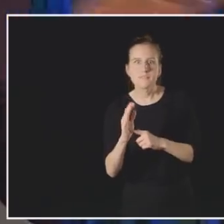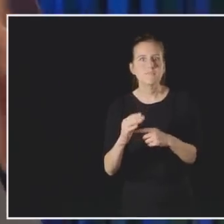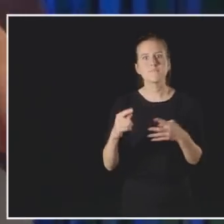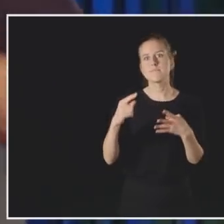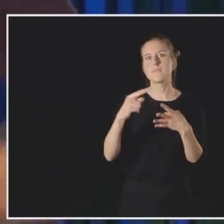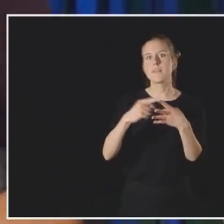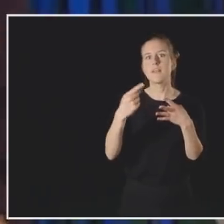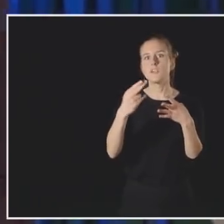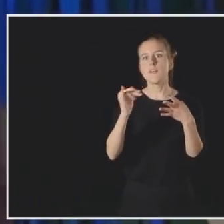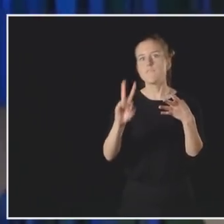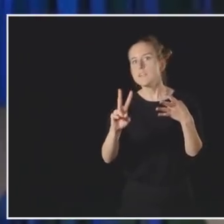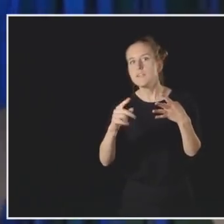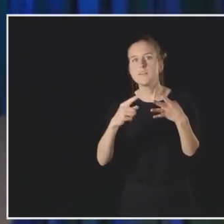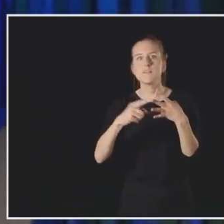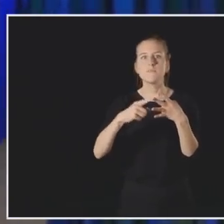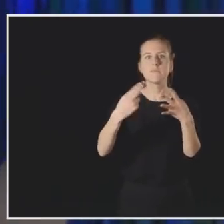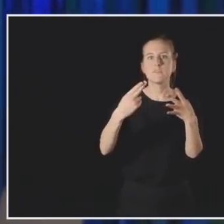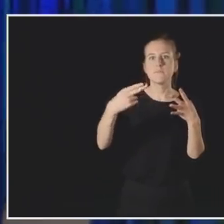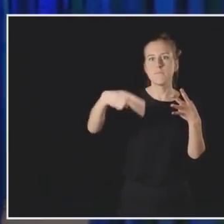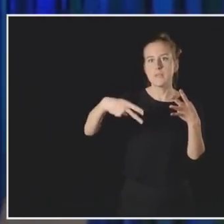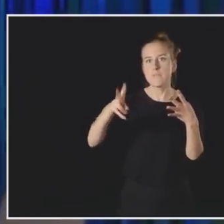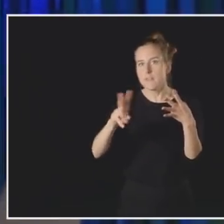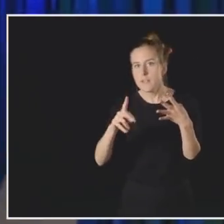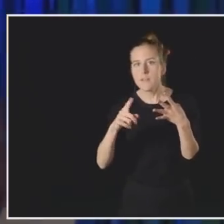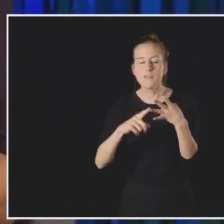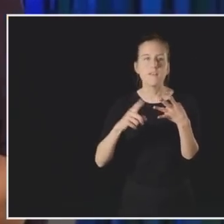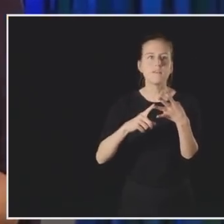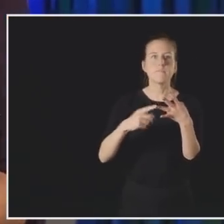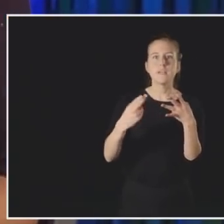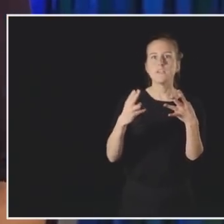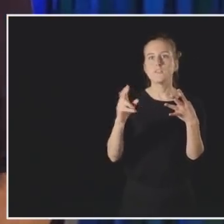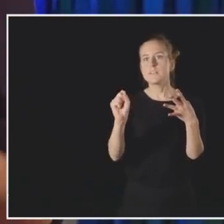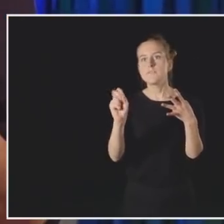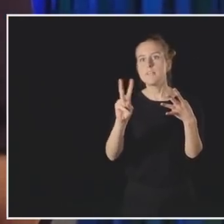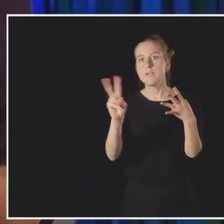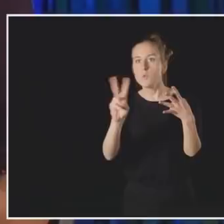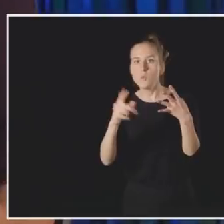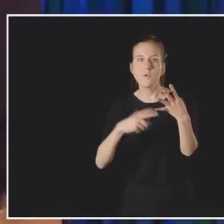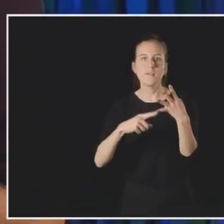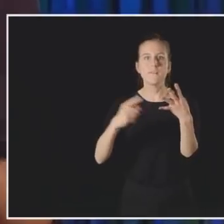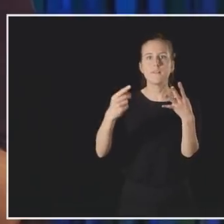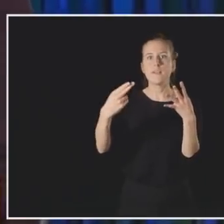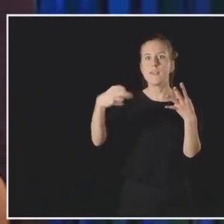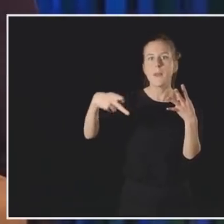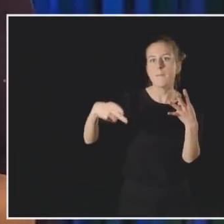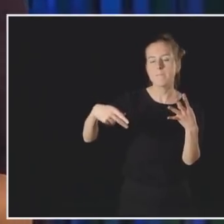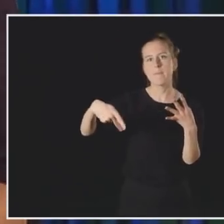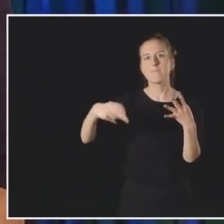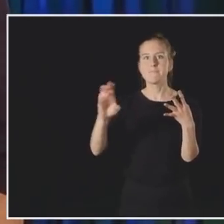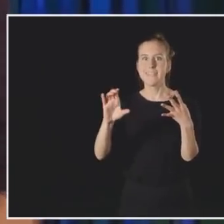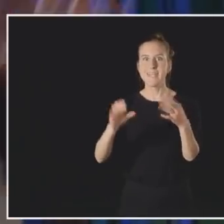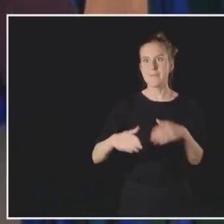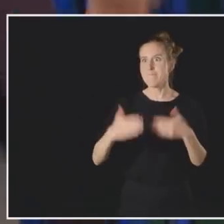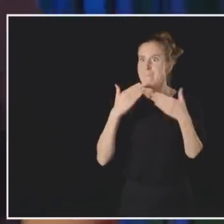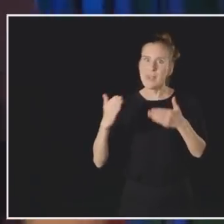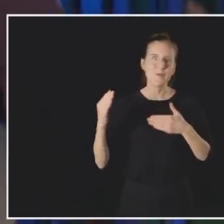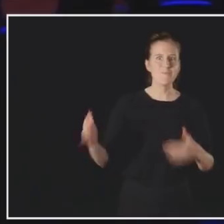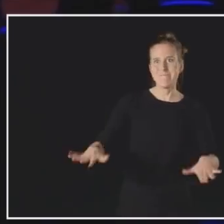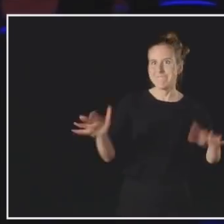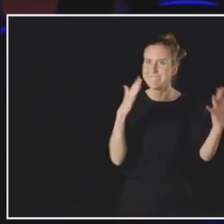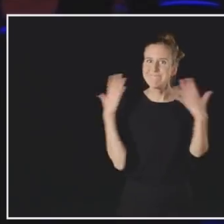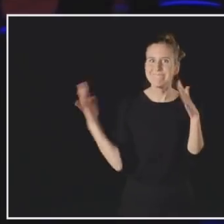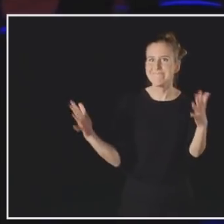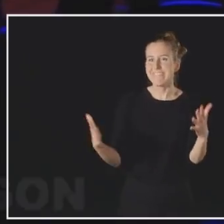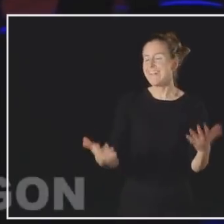syphilis, and the four H's, which are HIV, HPV, HSV-2, and Hep C. Yay!